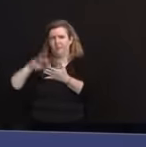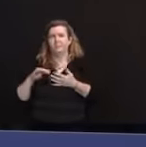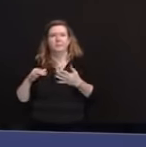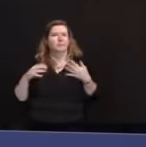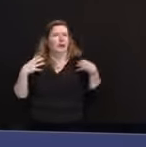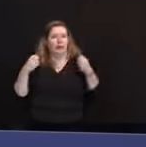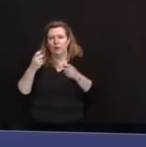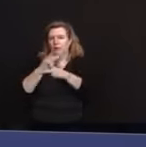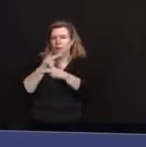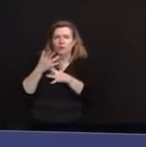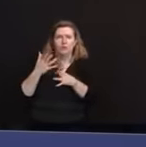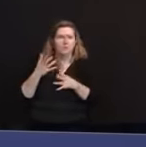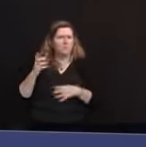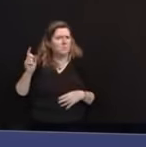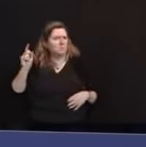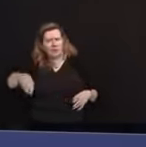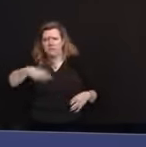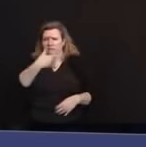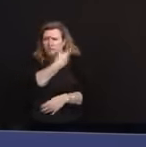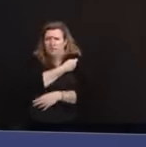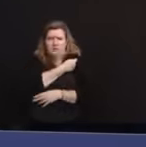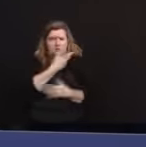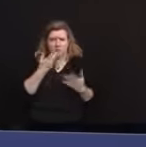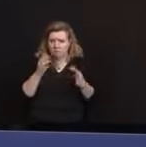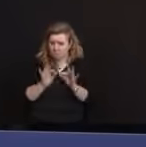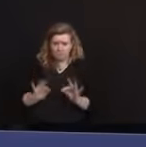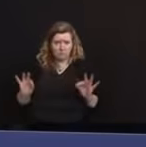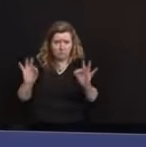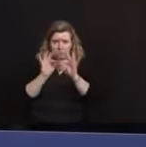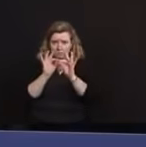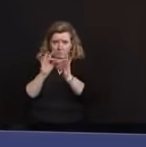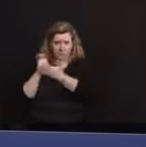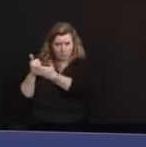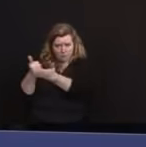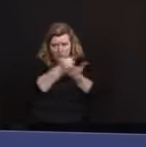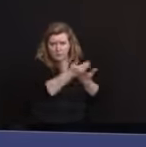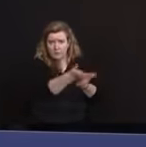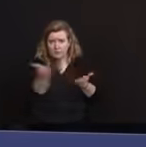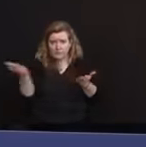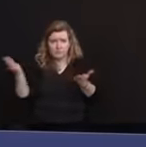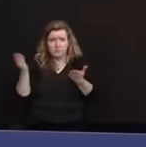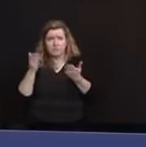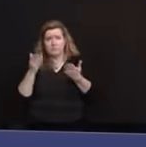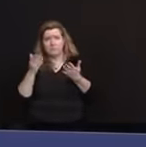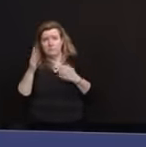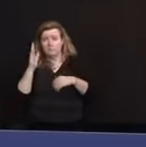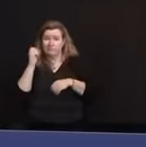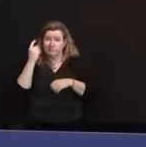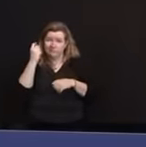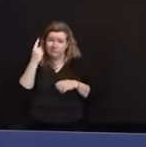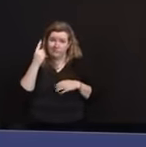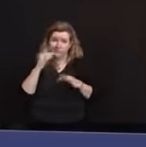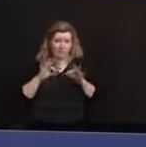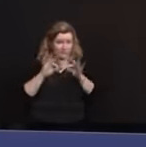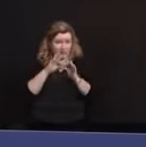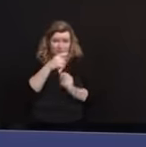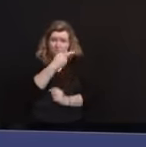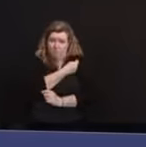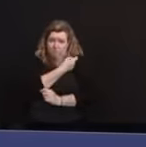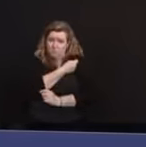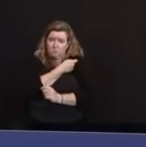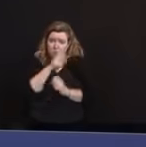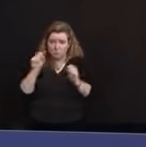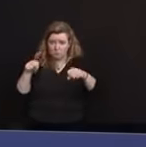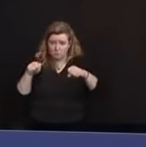and will play an important role in the public's understanding of why it is important for them to get vaccinated when the vaccine is